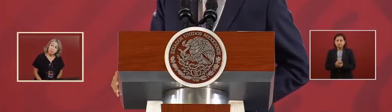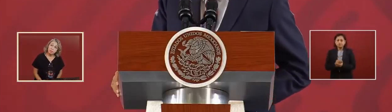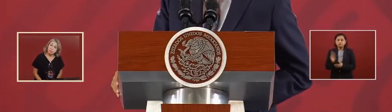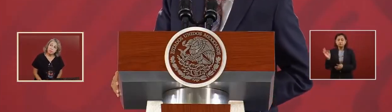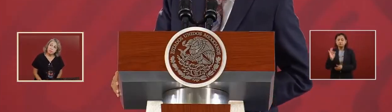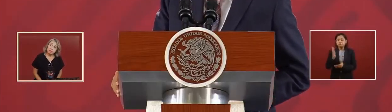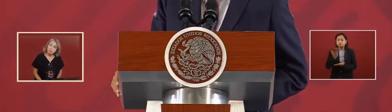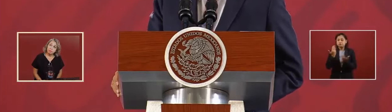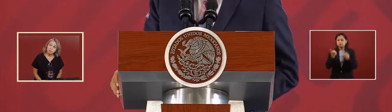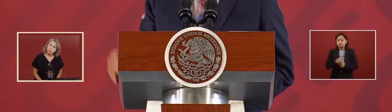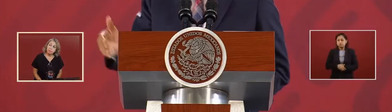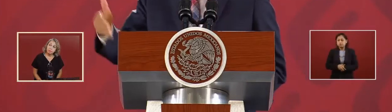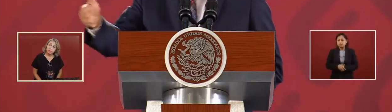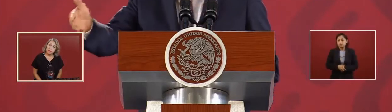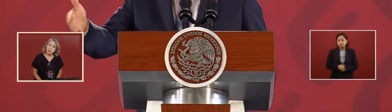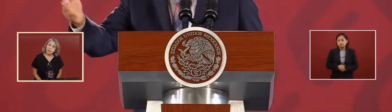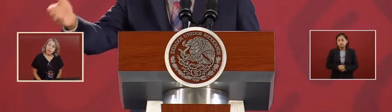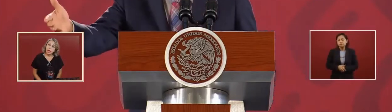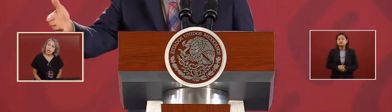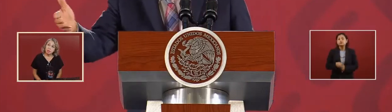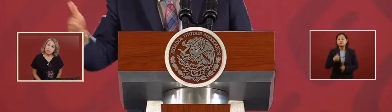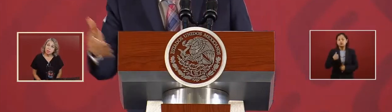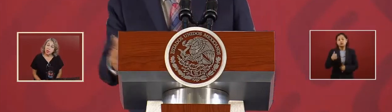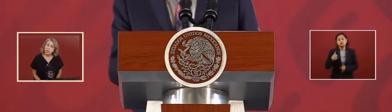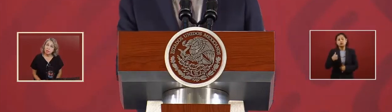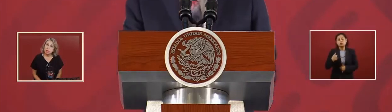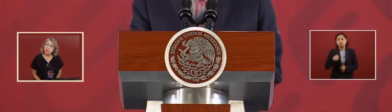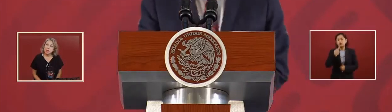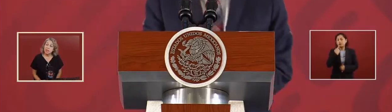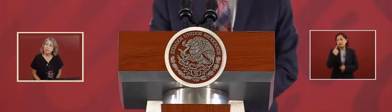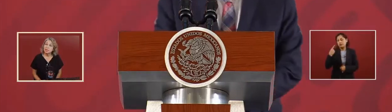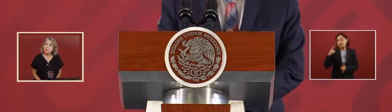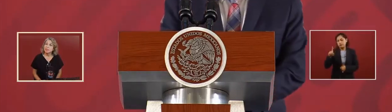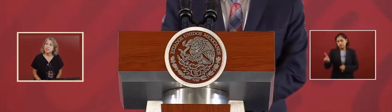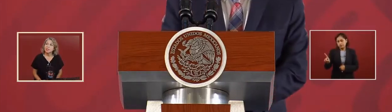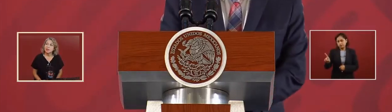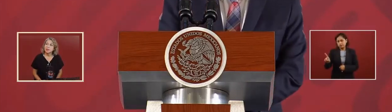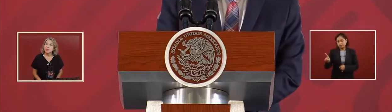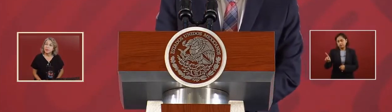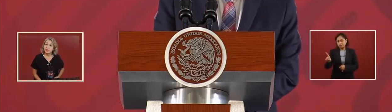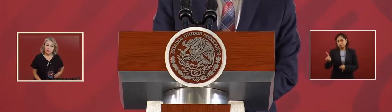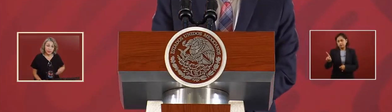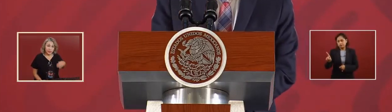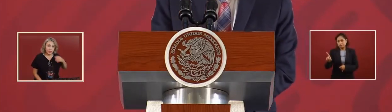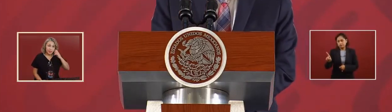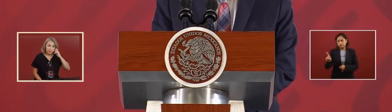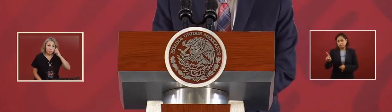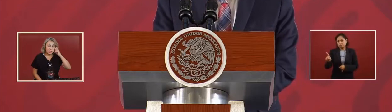I put a complaint against Presidente Peña